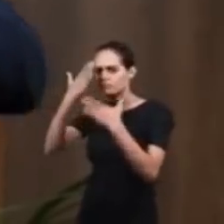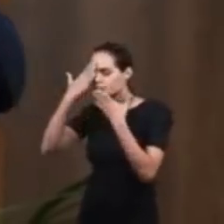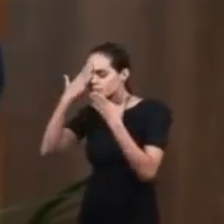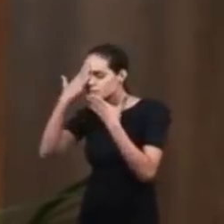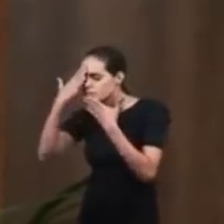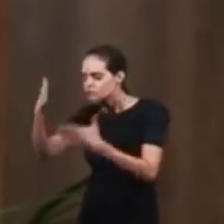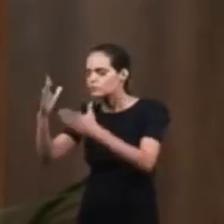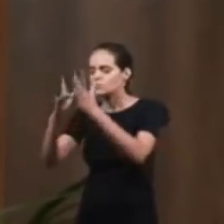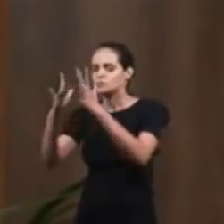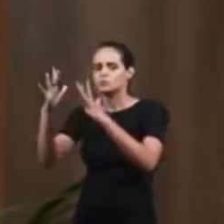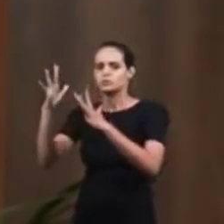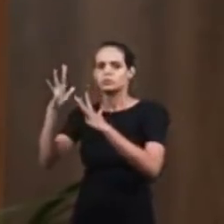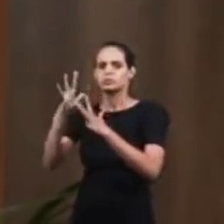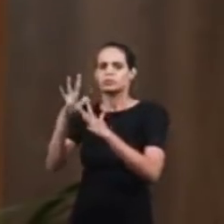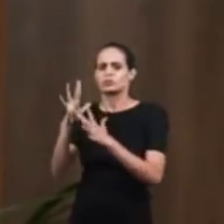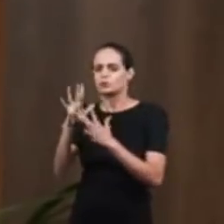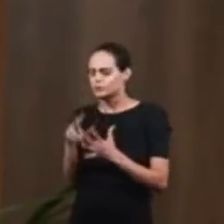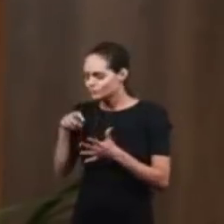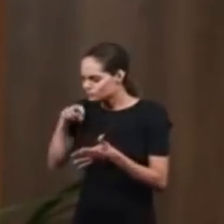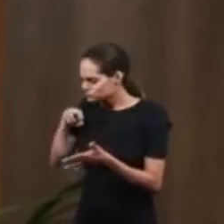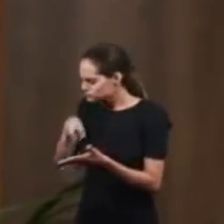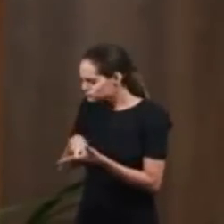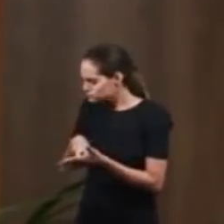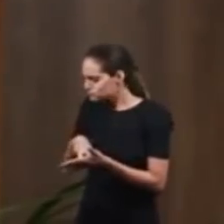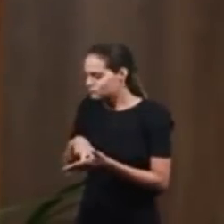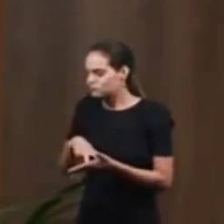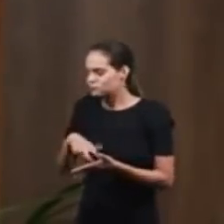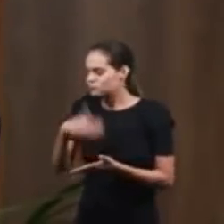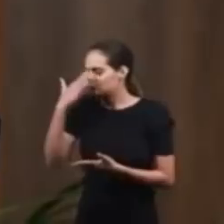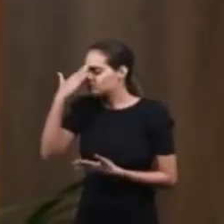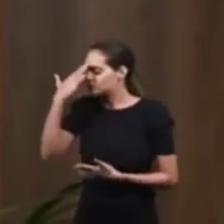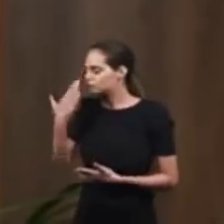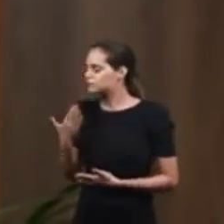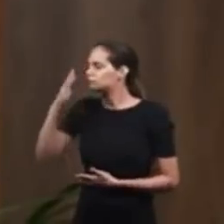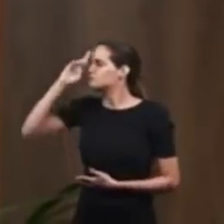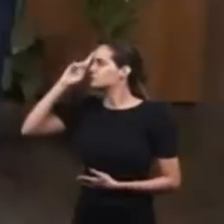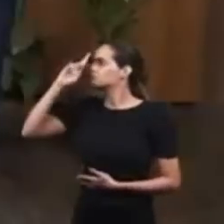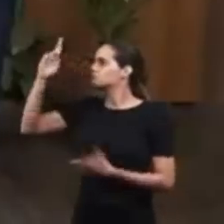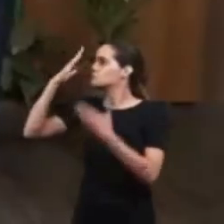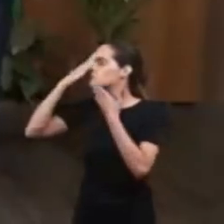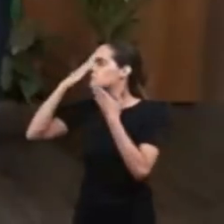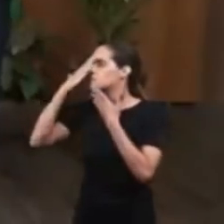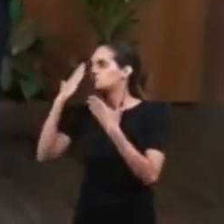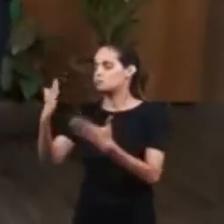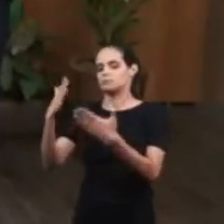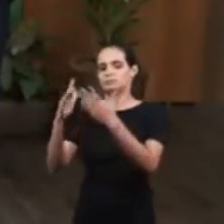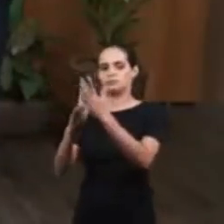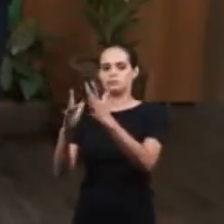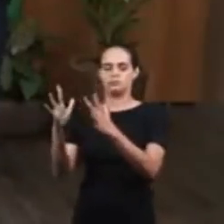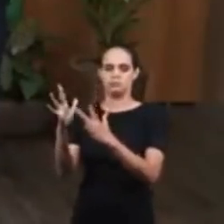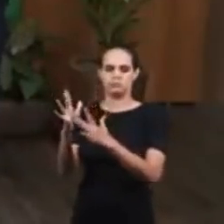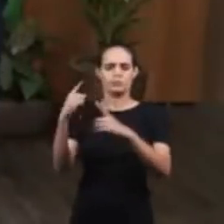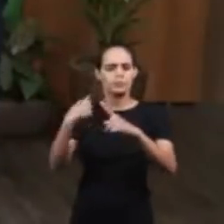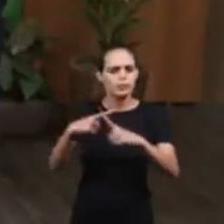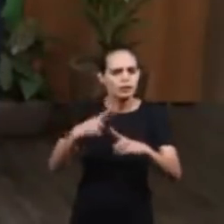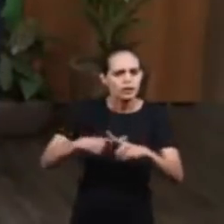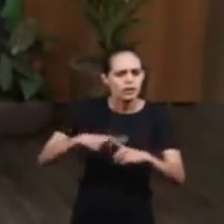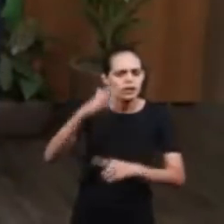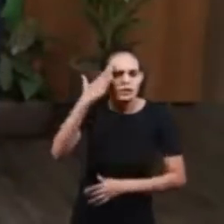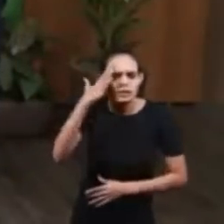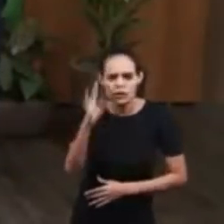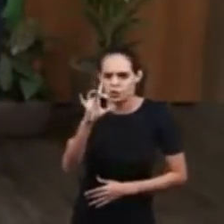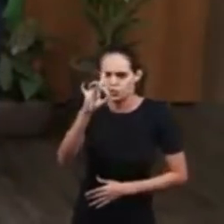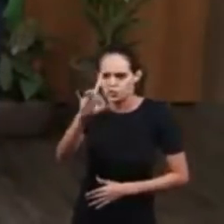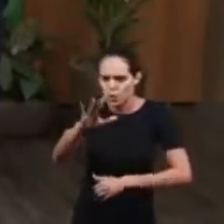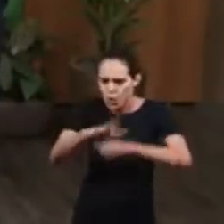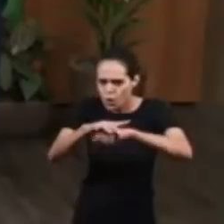Jesus. He bowed before the Lord because he understood that it was not just a blessing of